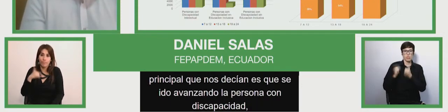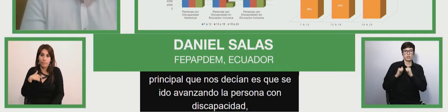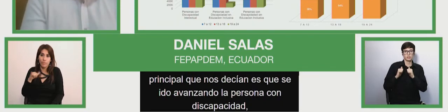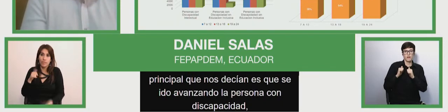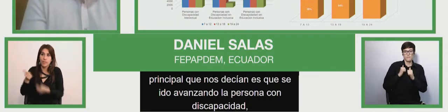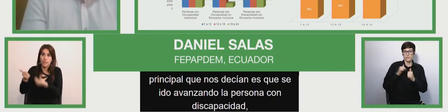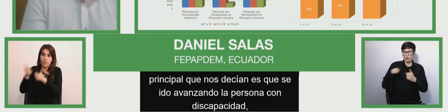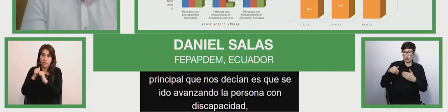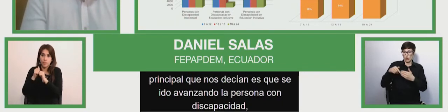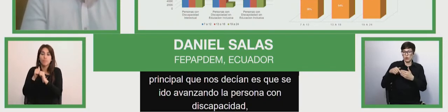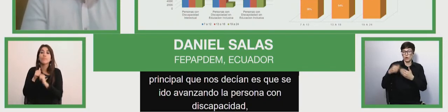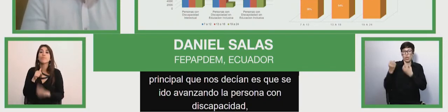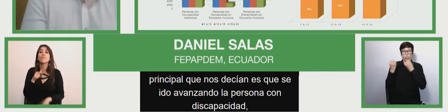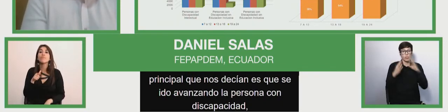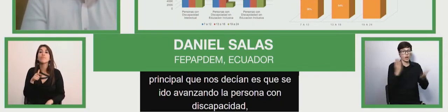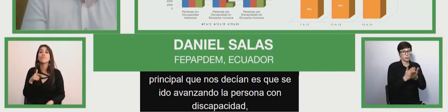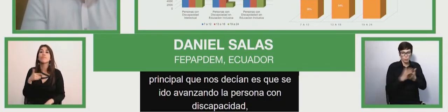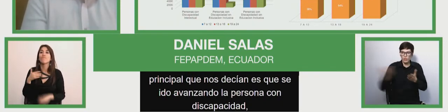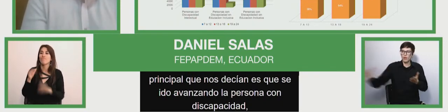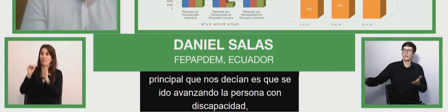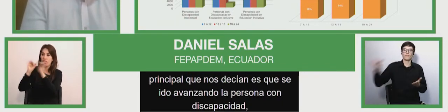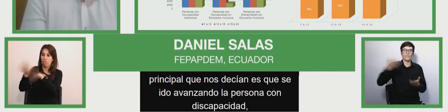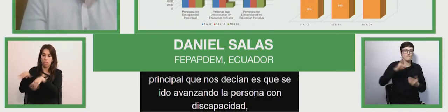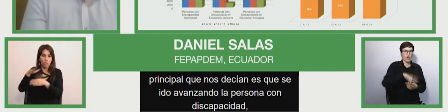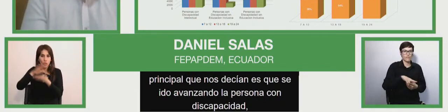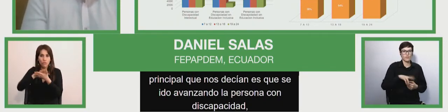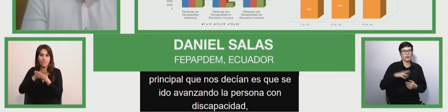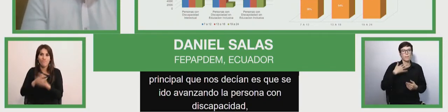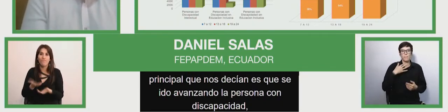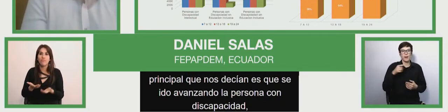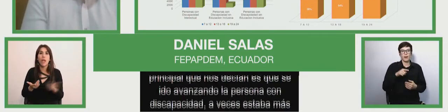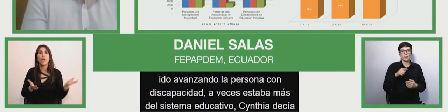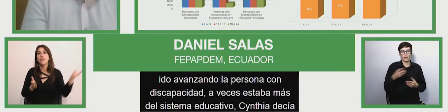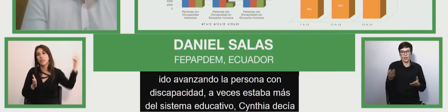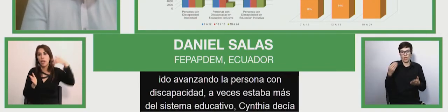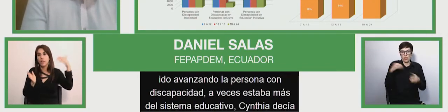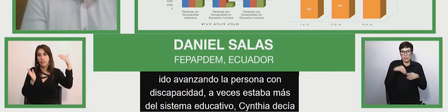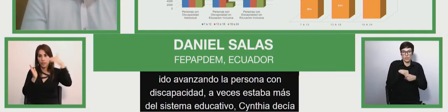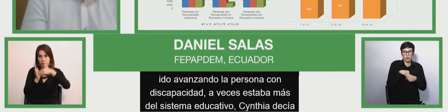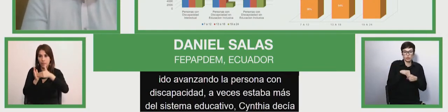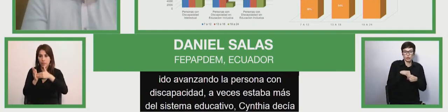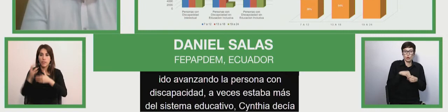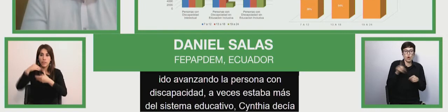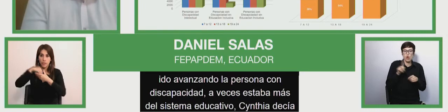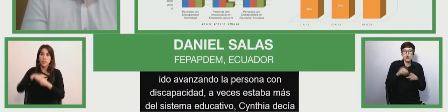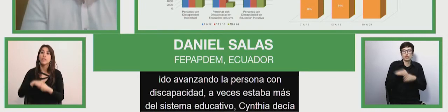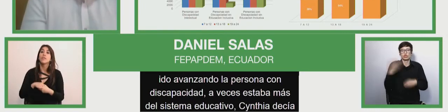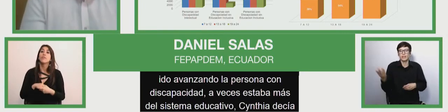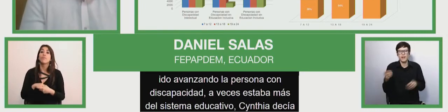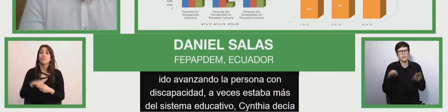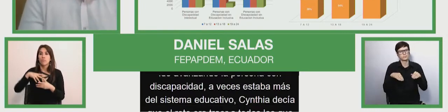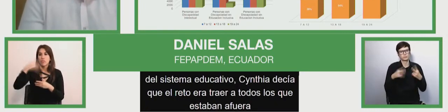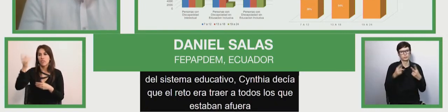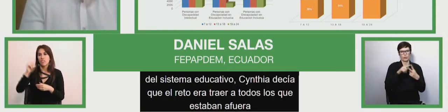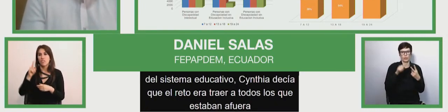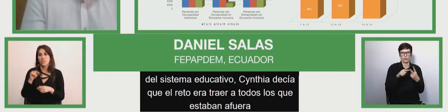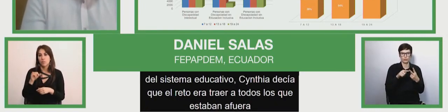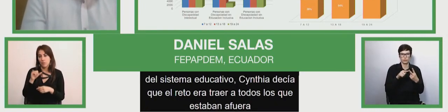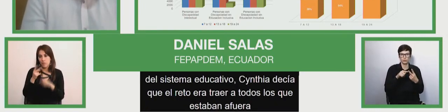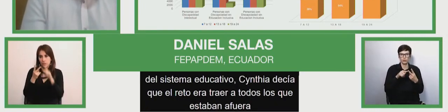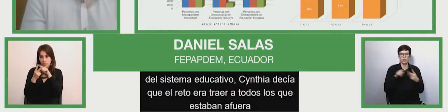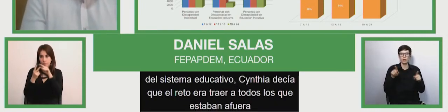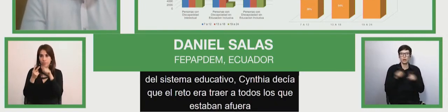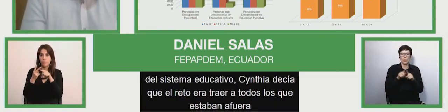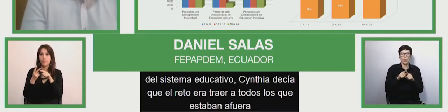was to bring all these people who are outside but also avoid in our case that the ghost inside would drop out to avoid them to